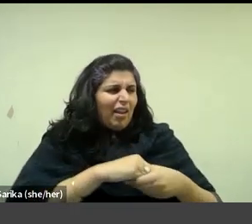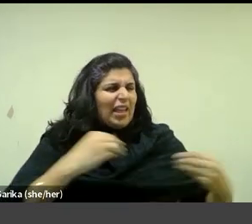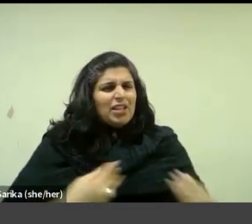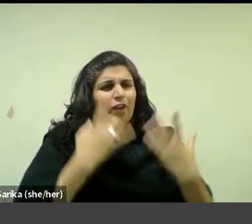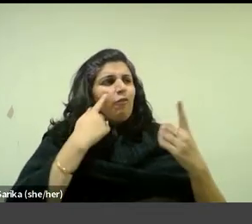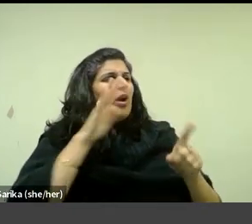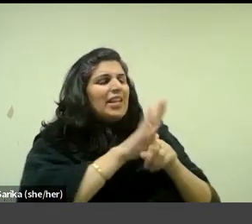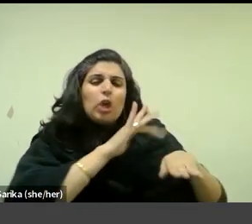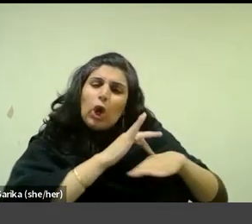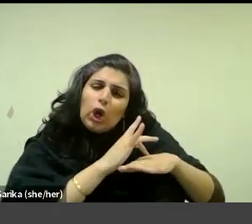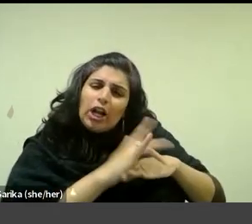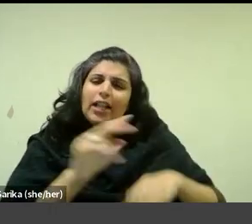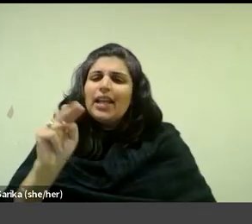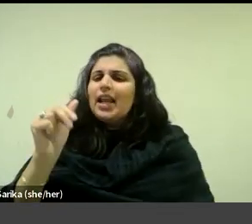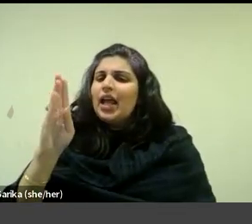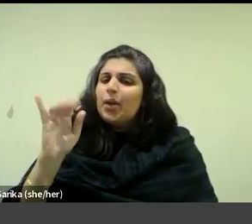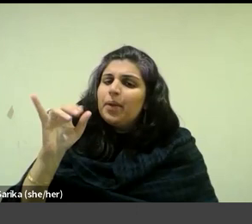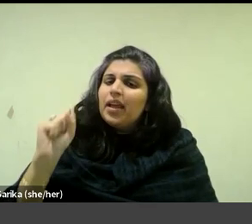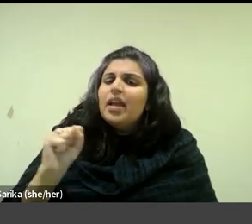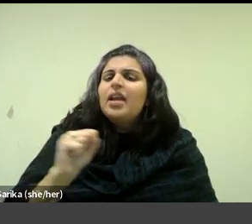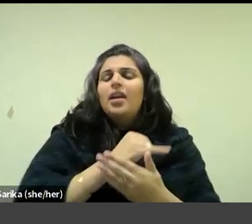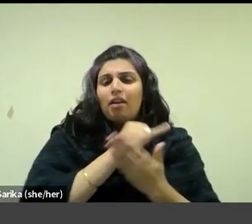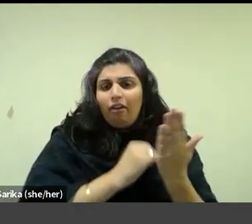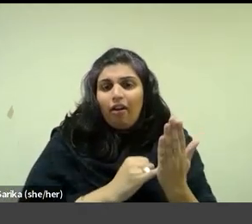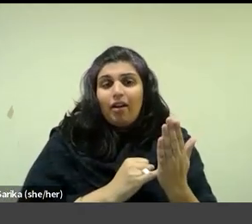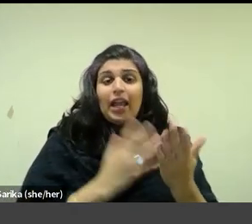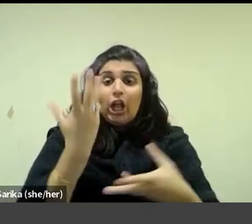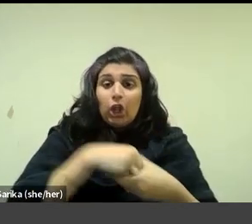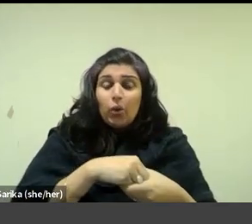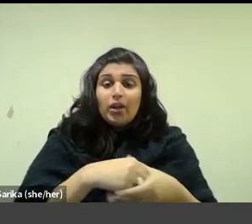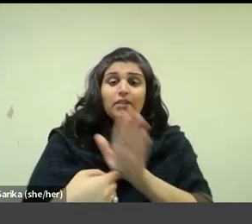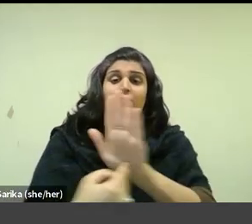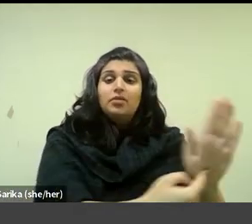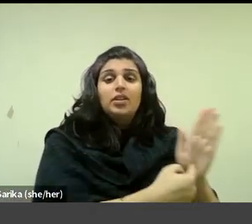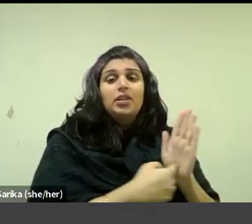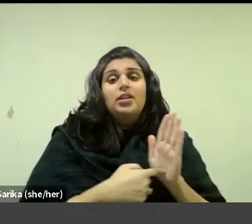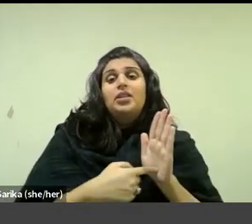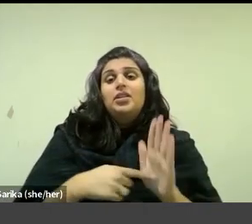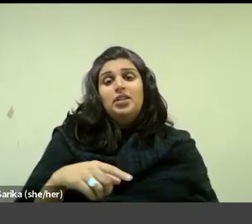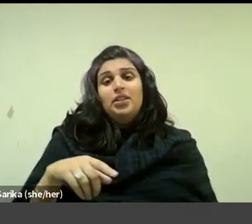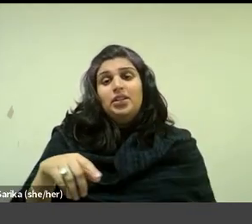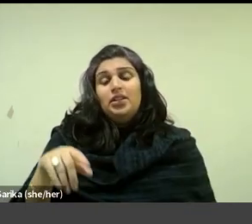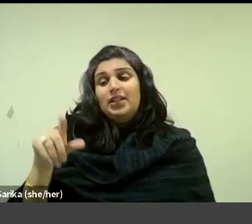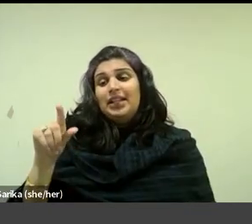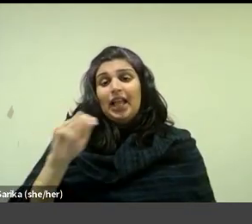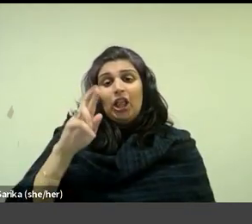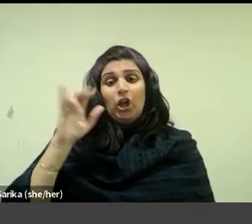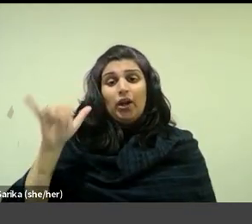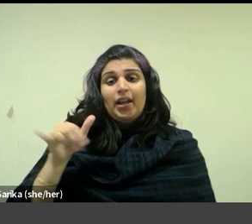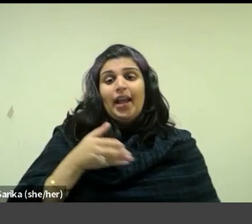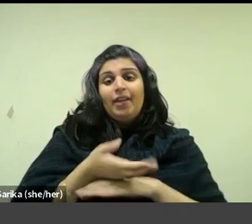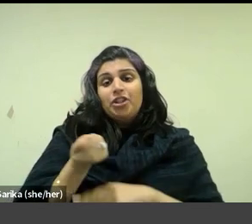Nabi artworks, including those he exhibited regularly at the Le Barc de Boutville gallery after